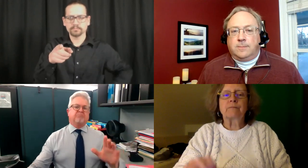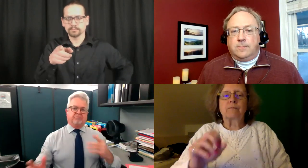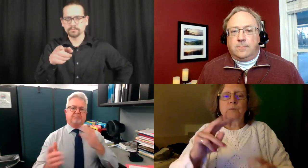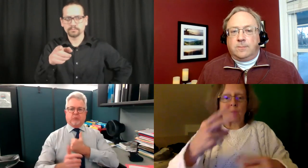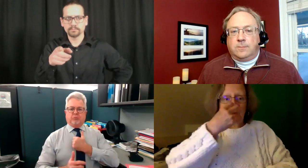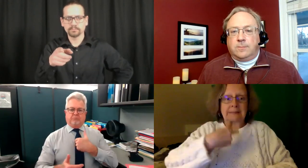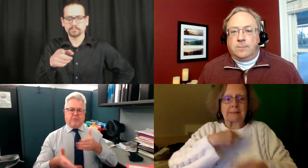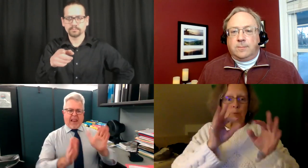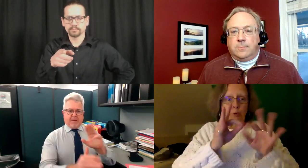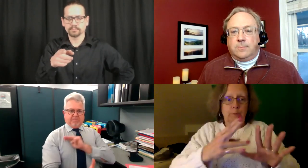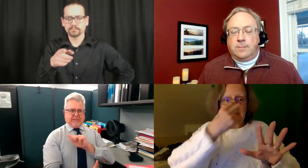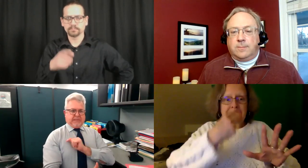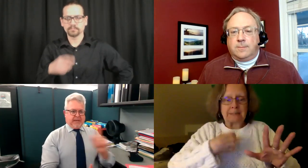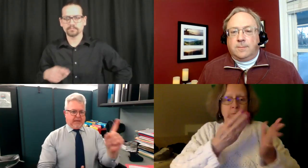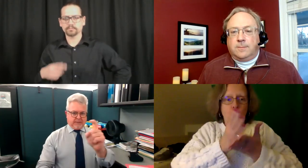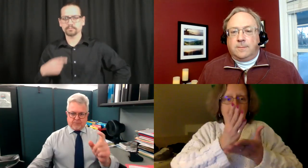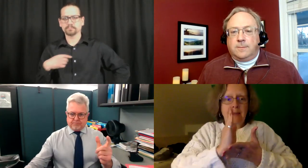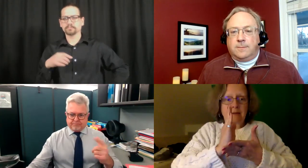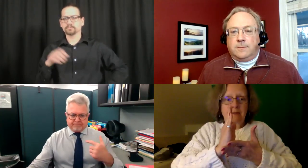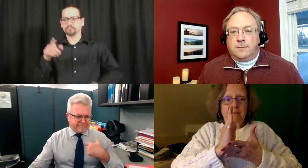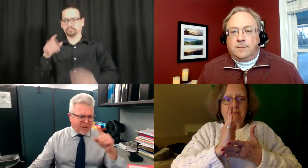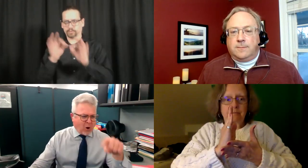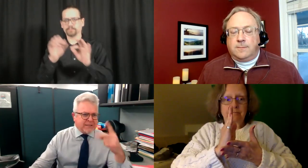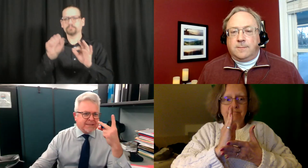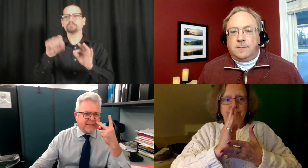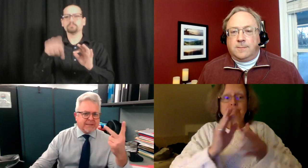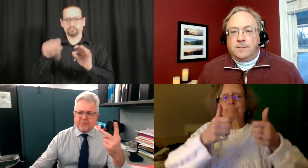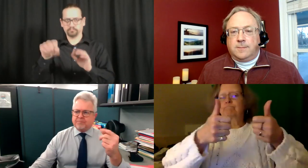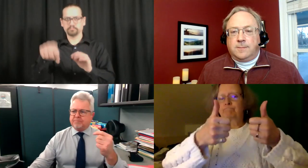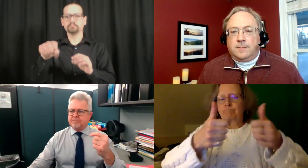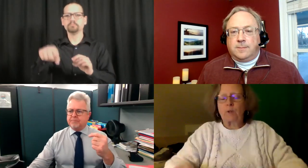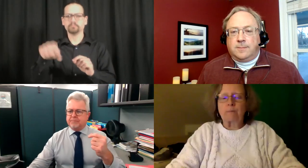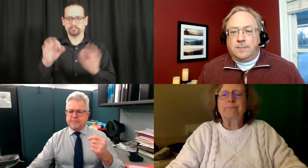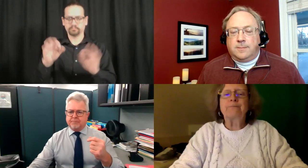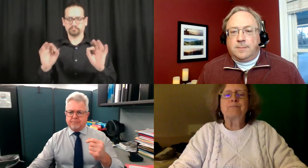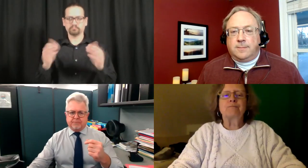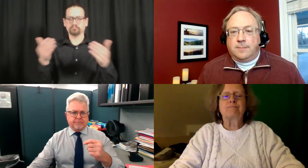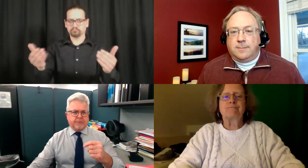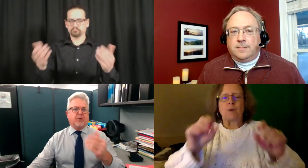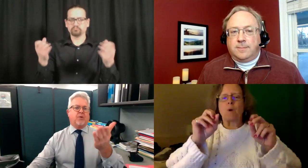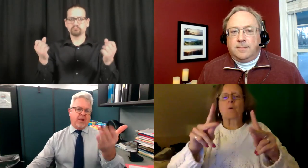Oh, oh, I didn't see her. Can the interpreter see me? Yes. Great.